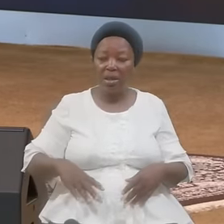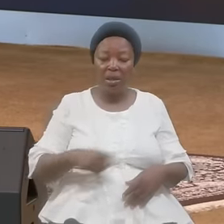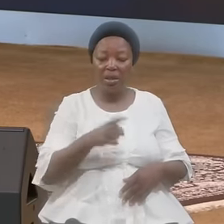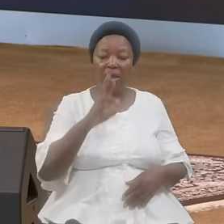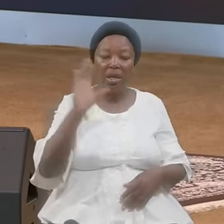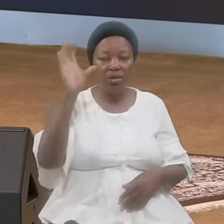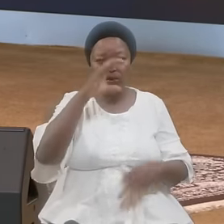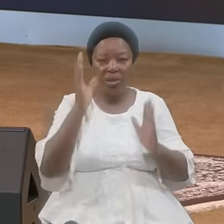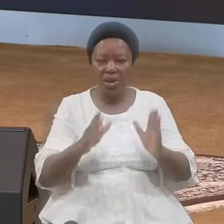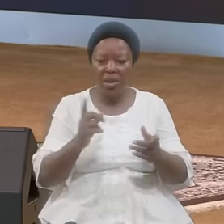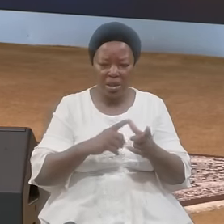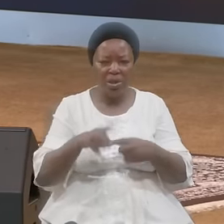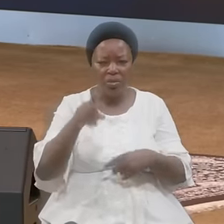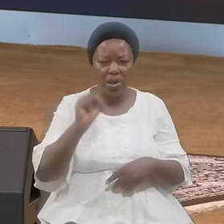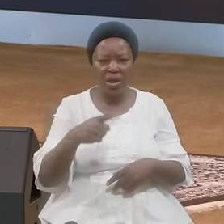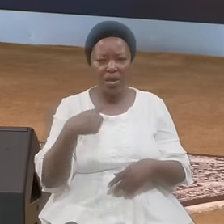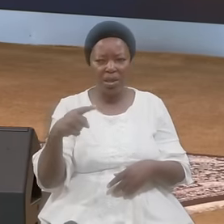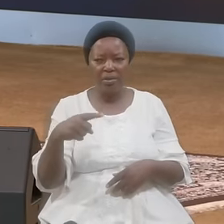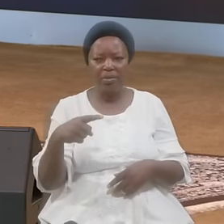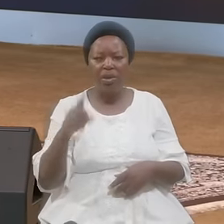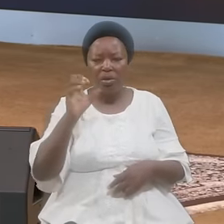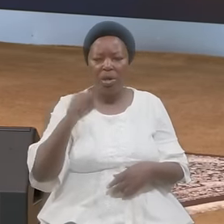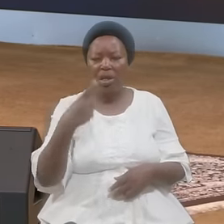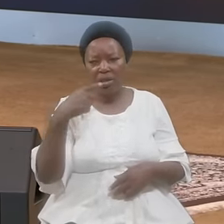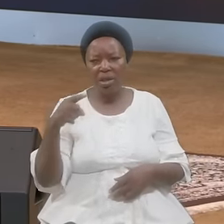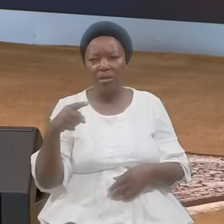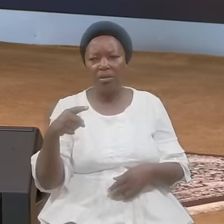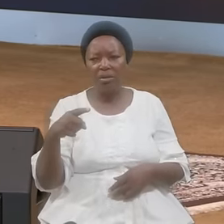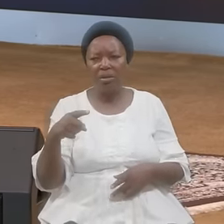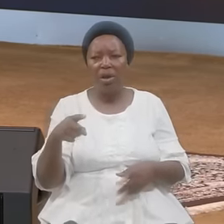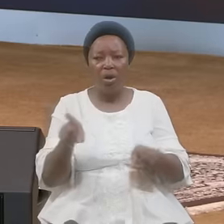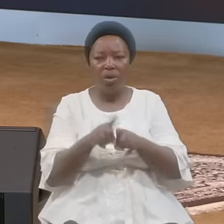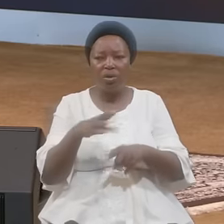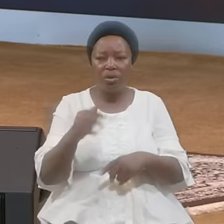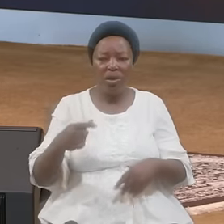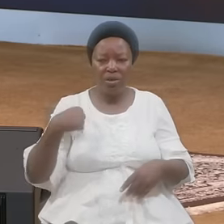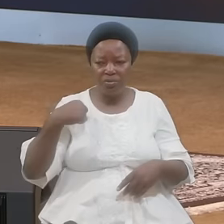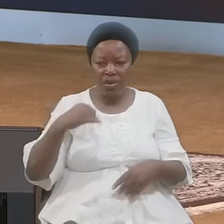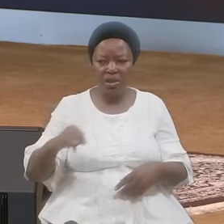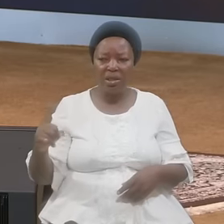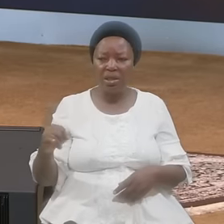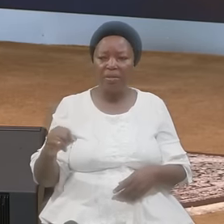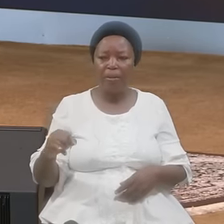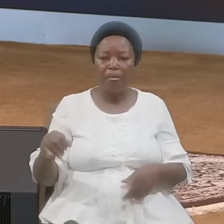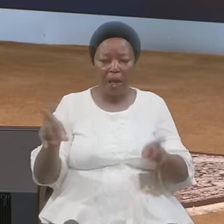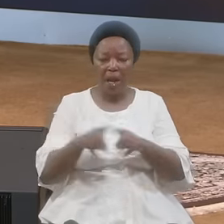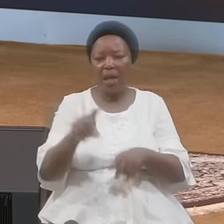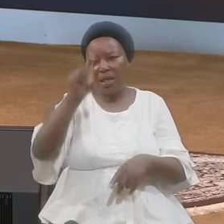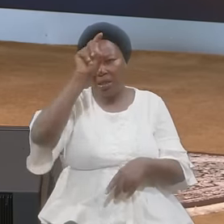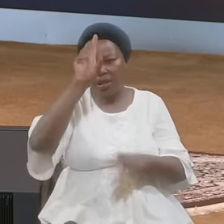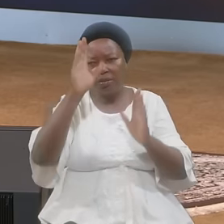And you can Tell You can tell Even the Dressing Like an Egyptian